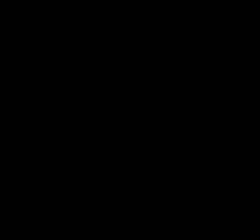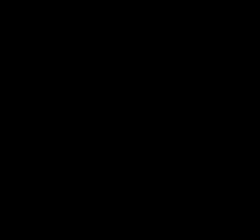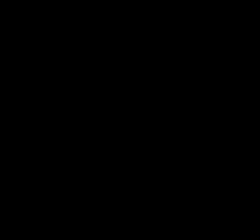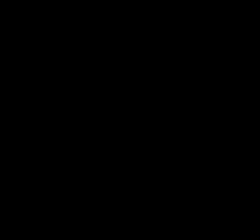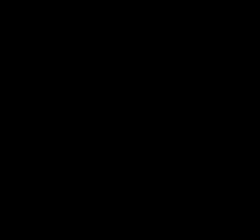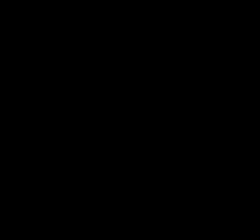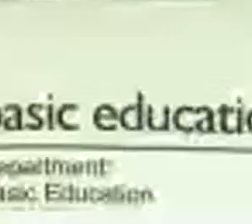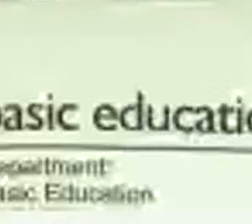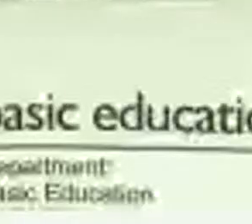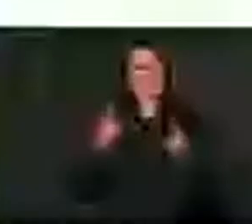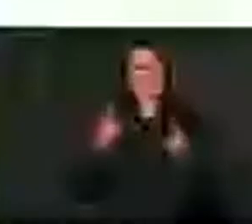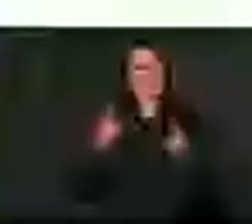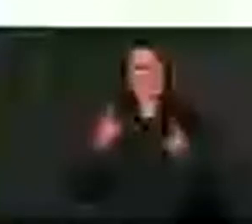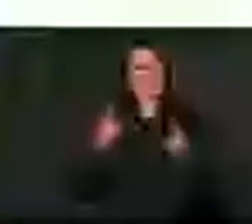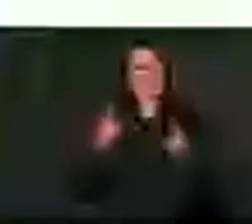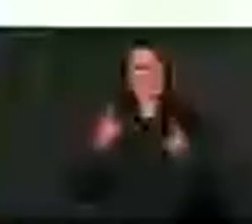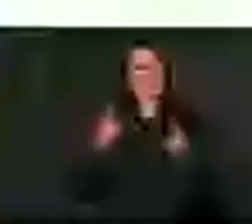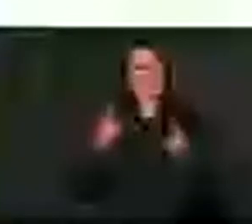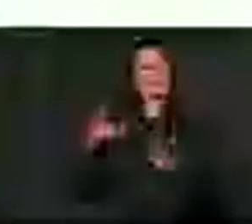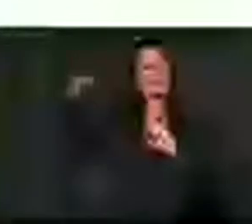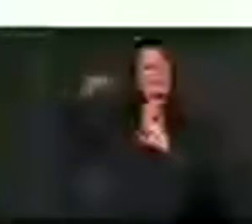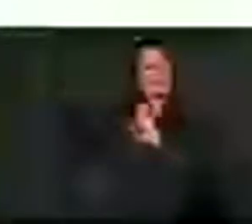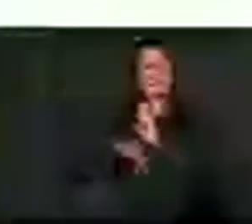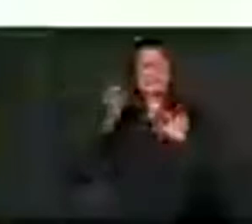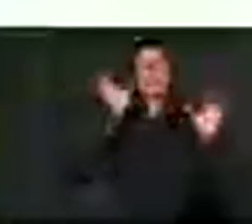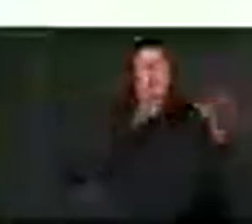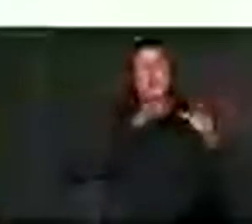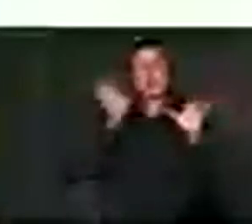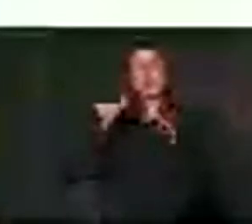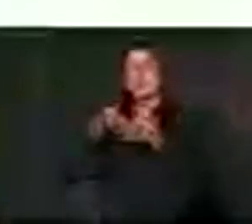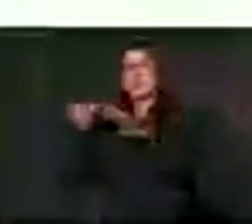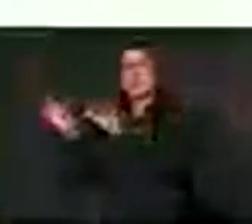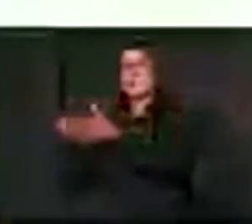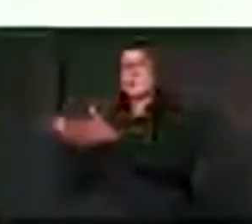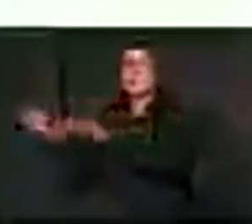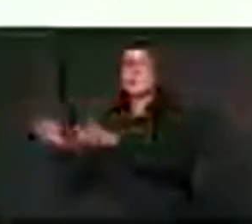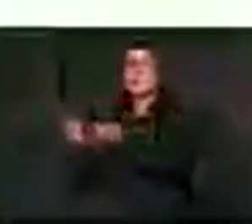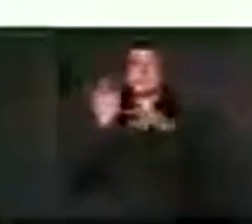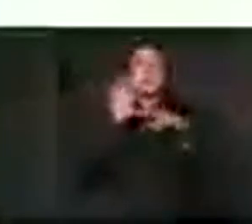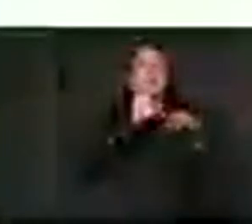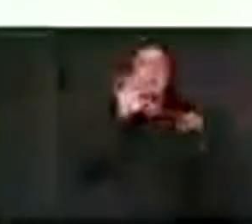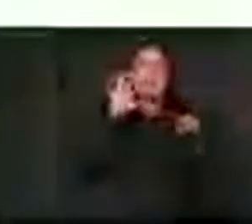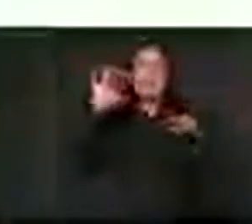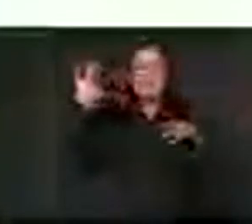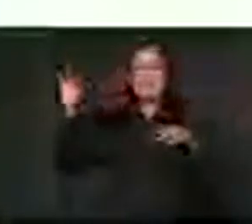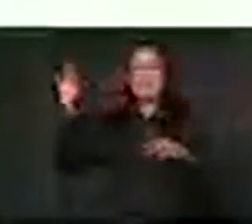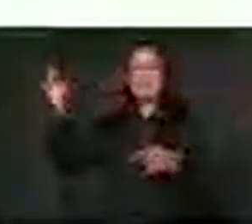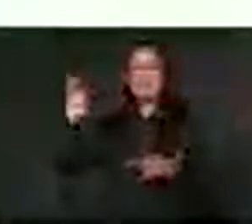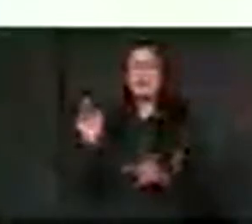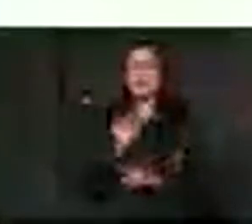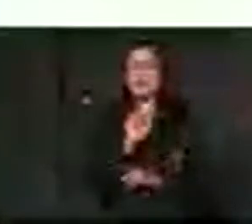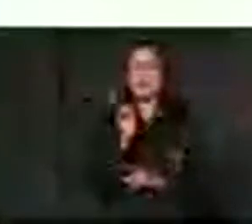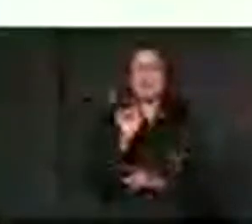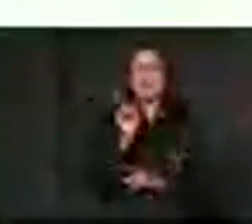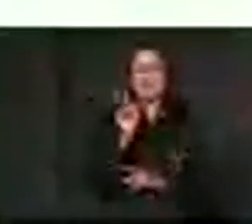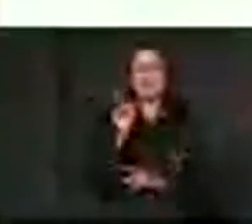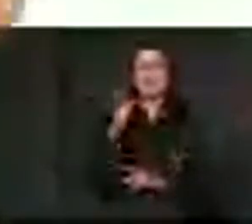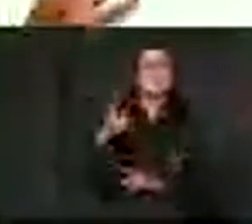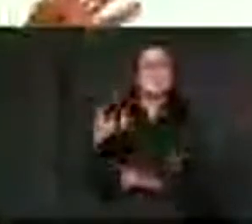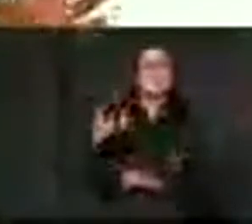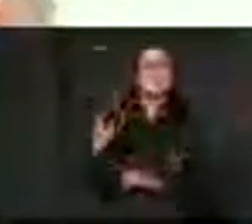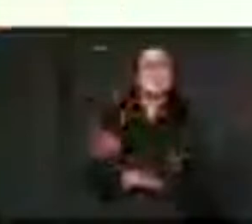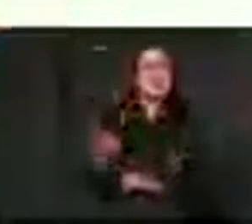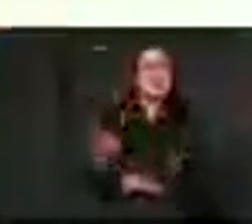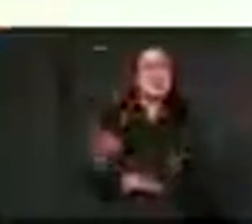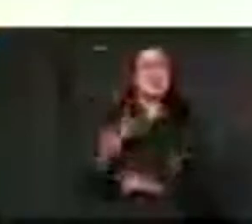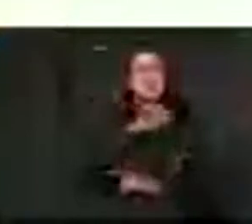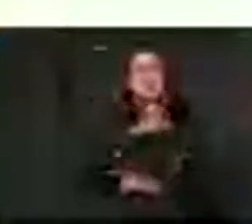also won't go into commission to say this is what we found in commission one, commission two, up to commission five. But